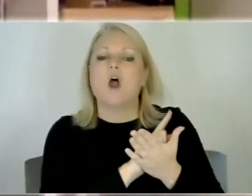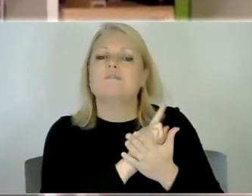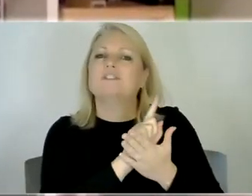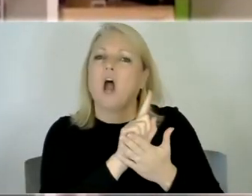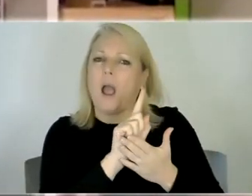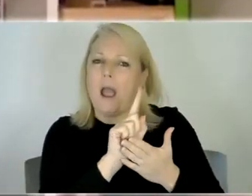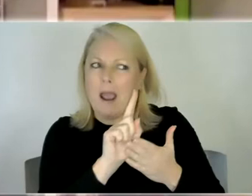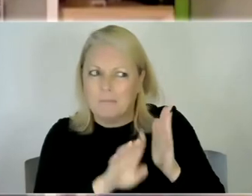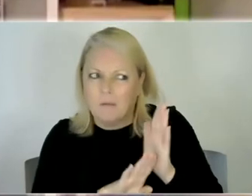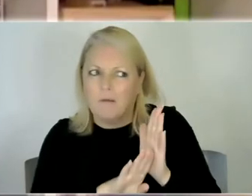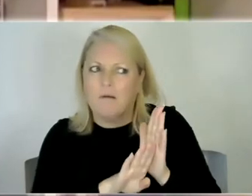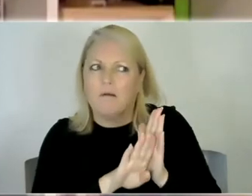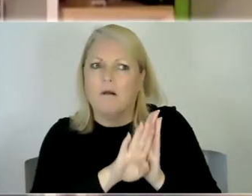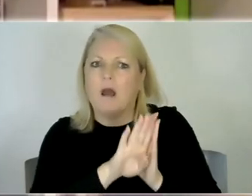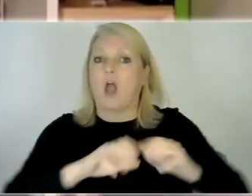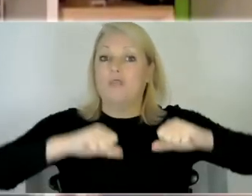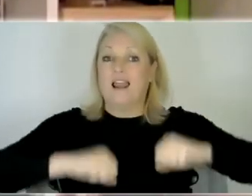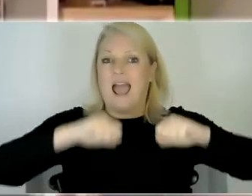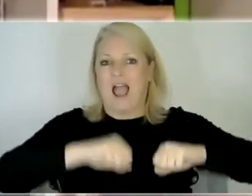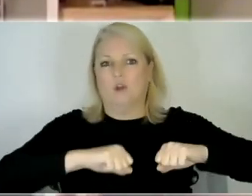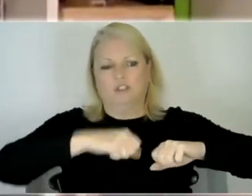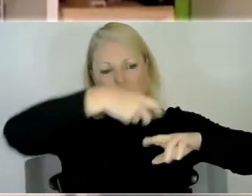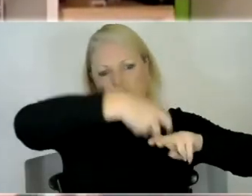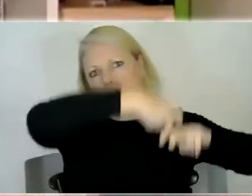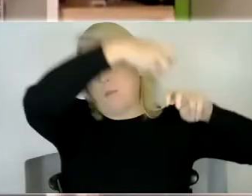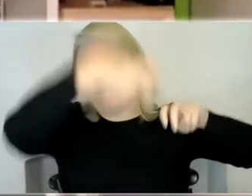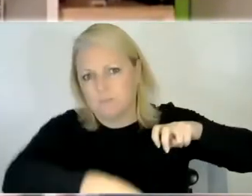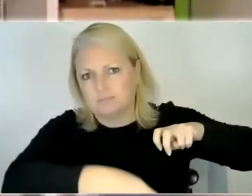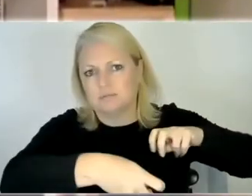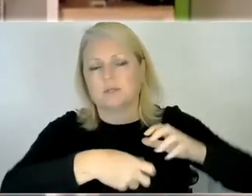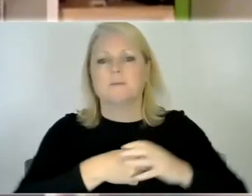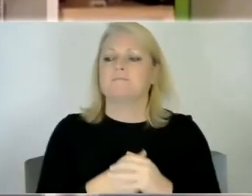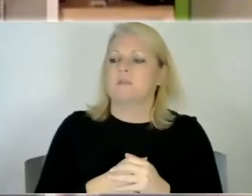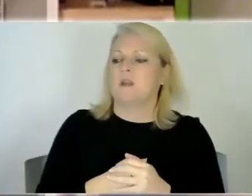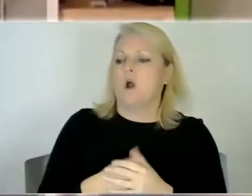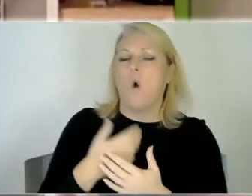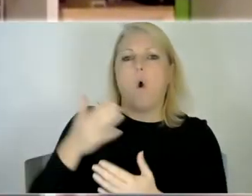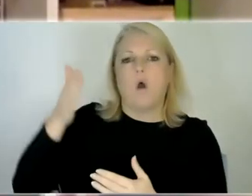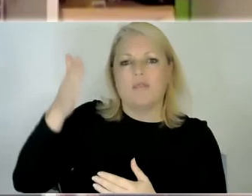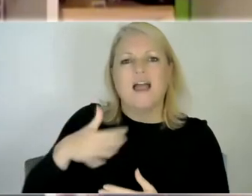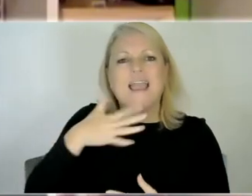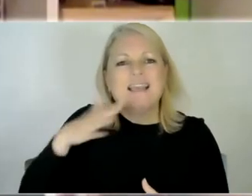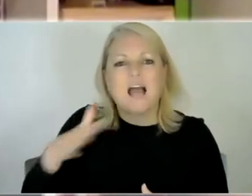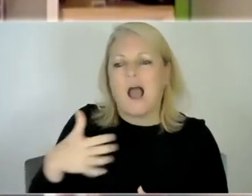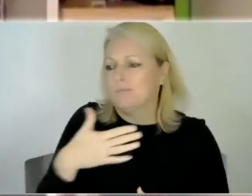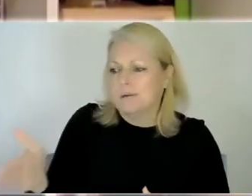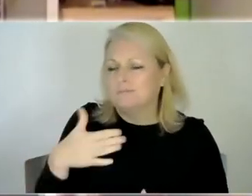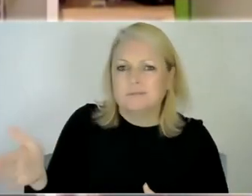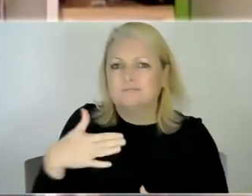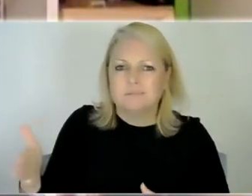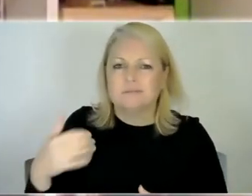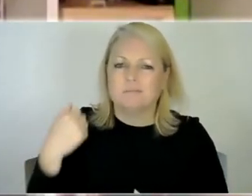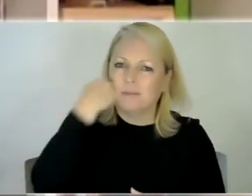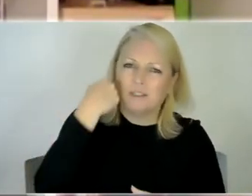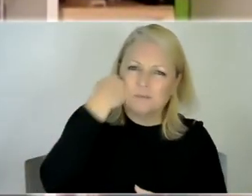sofa onto his knees or he'd uh start slapping the radiator with the back of his hands and then slapping himself and punching himself